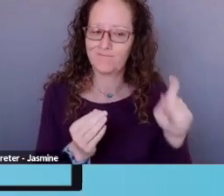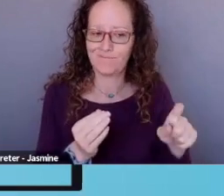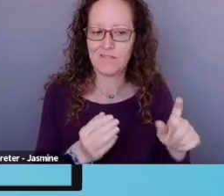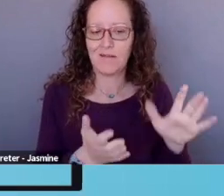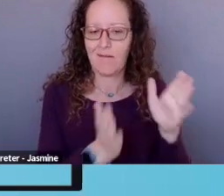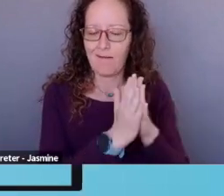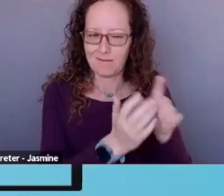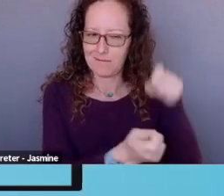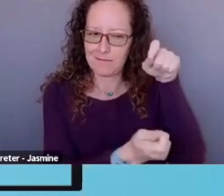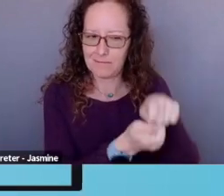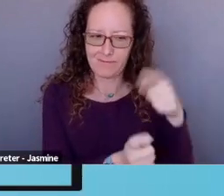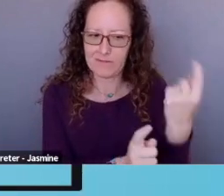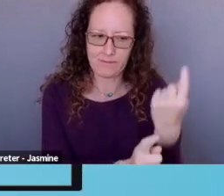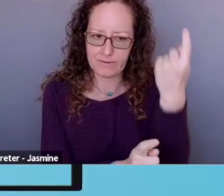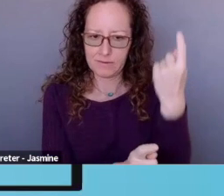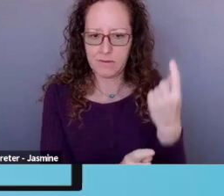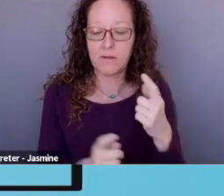LOI and letter of inquiry.